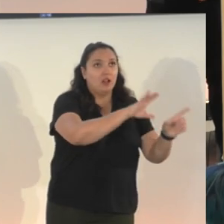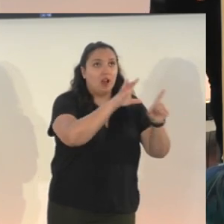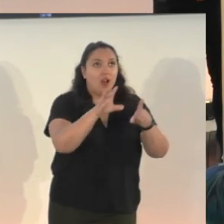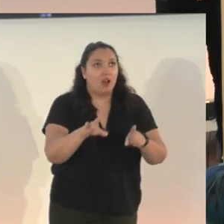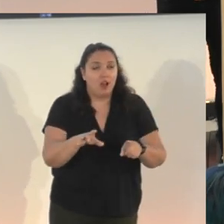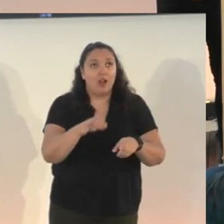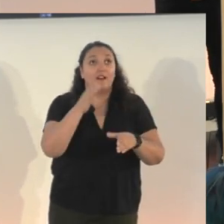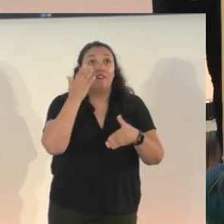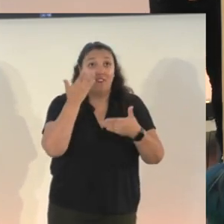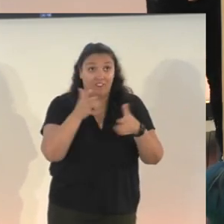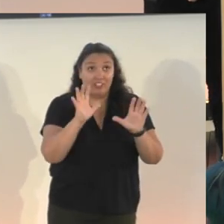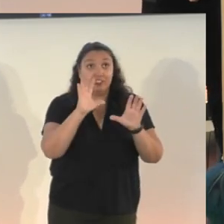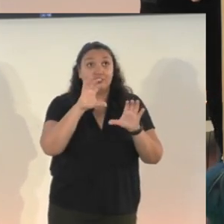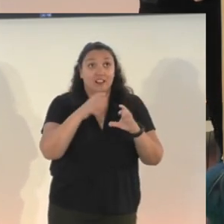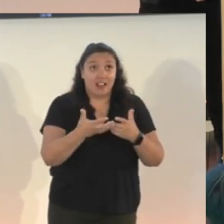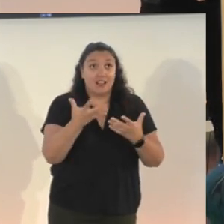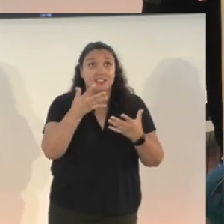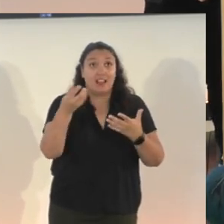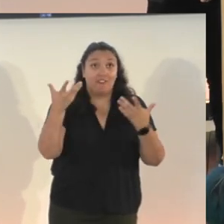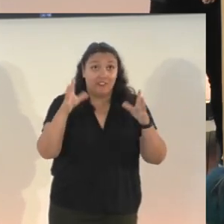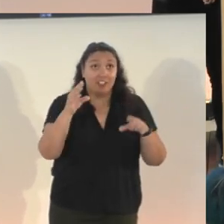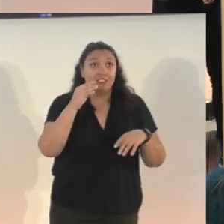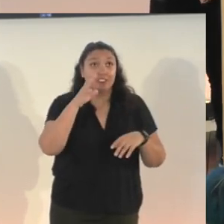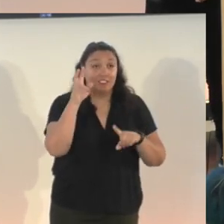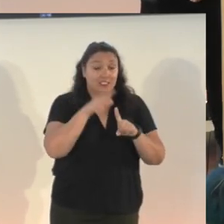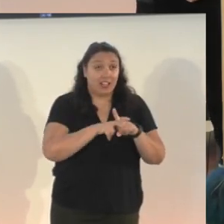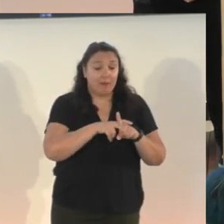that was just awesome to see that this update really helped.